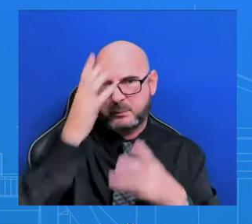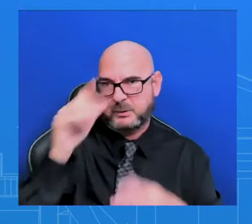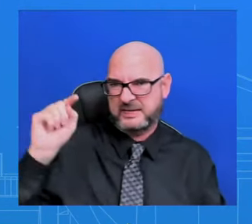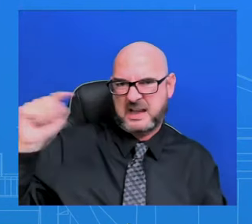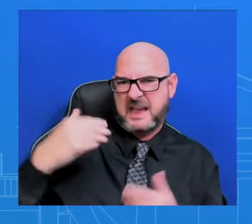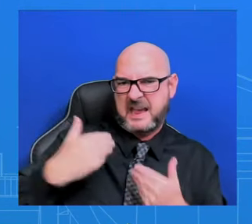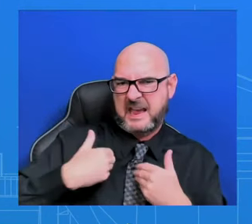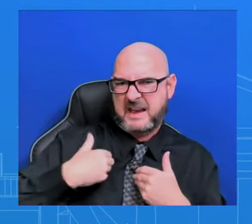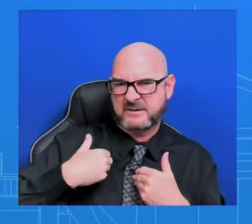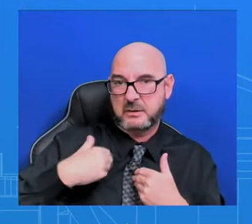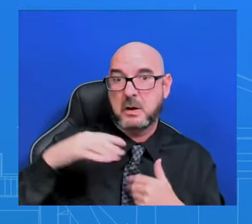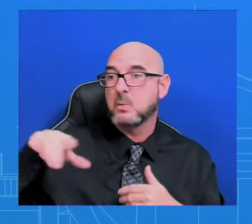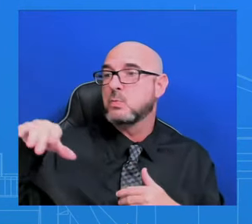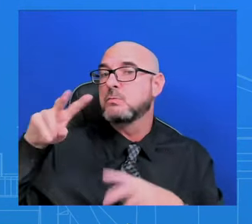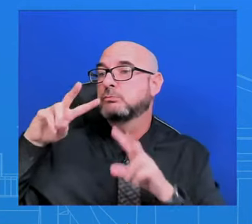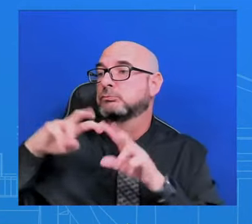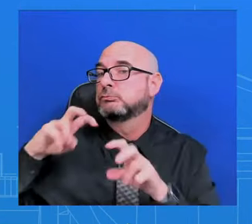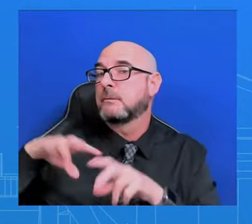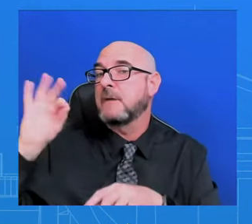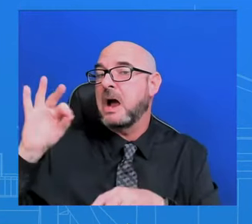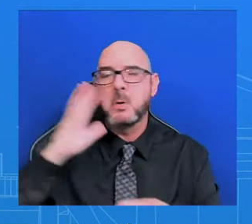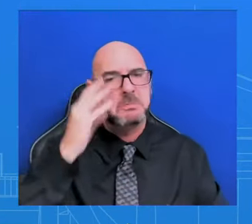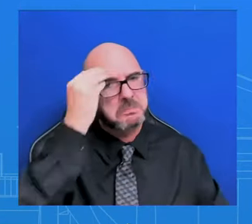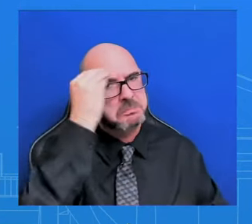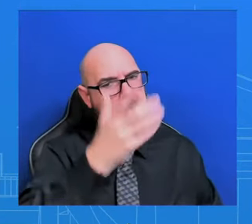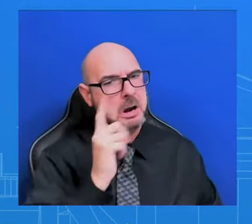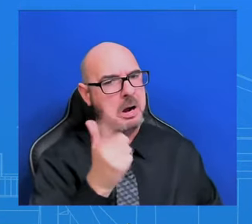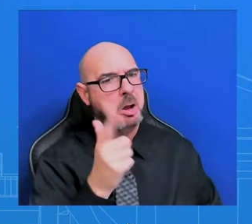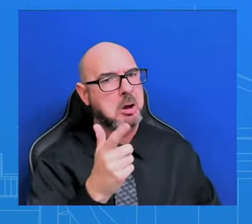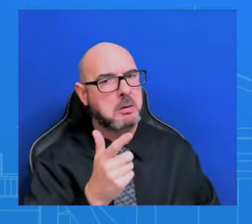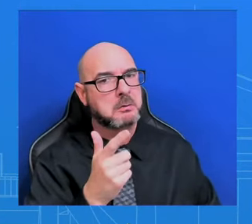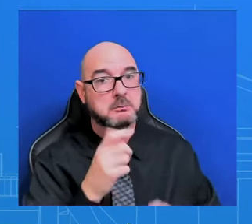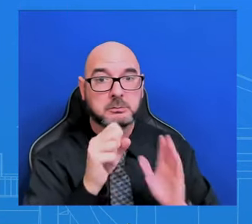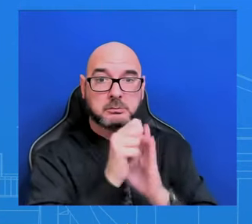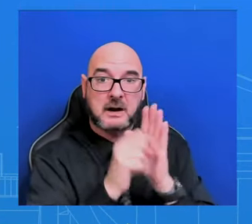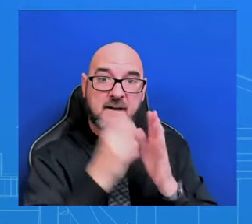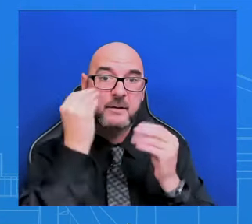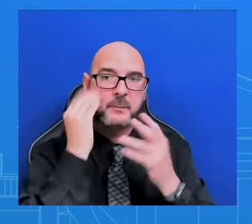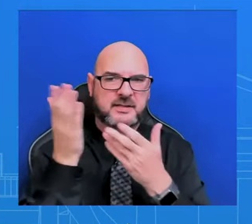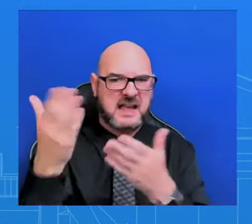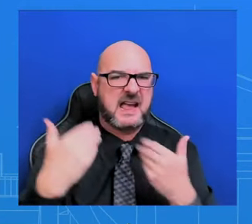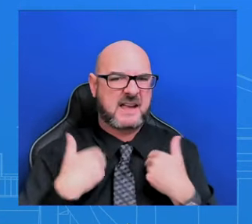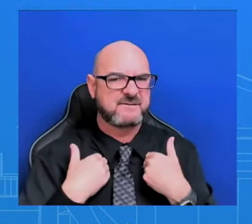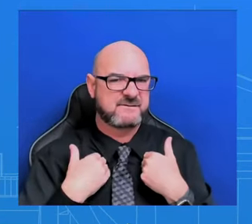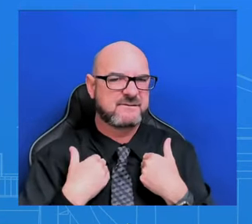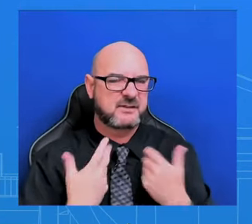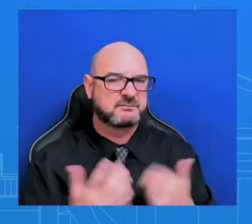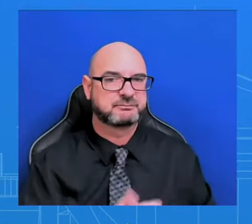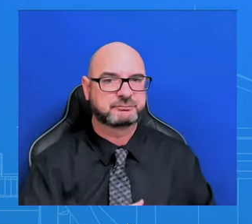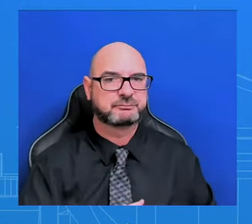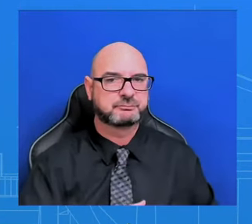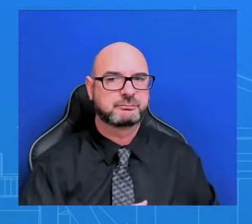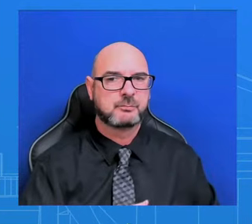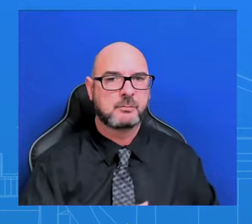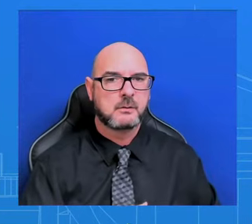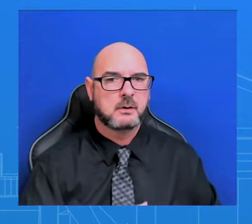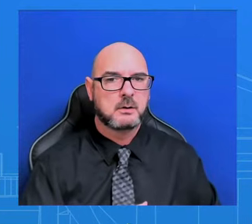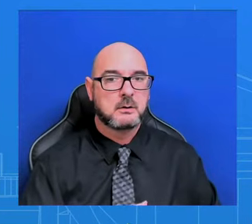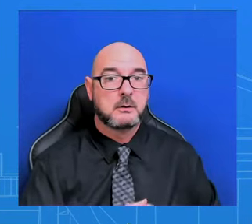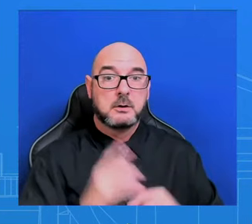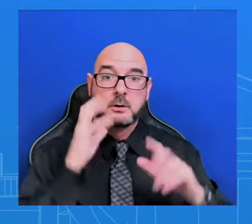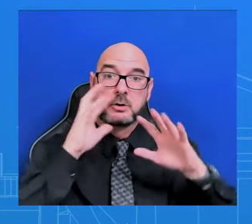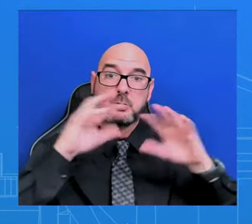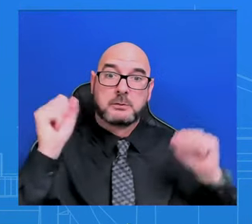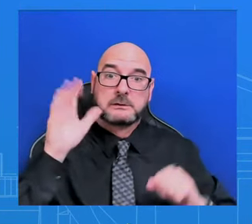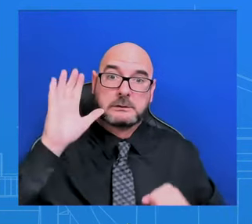so you can actually pull it directly from there. I think we attribute that to the President's plans and policies and what he's been able